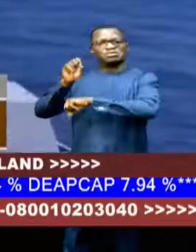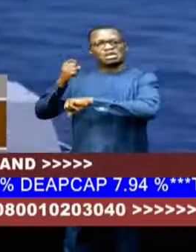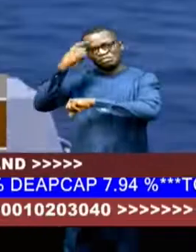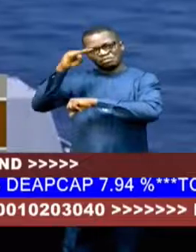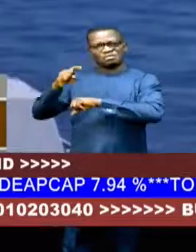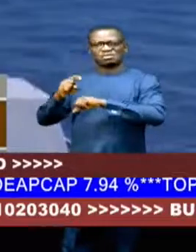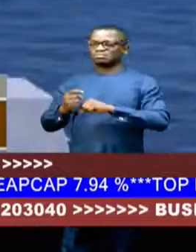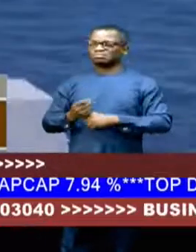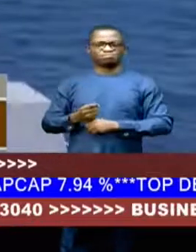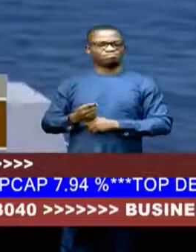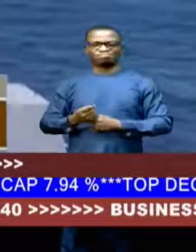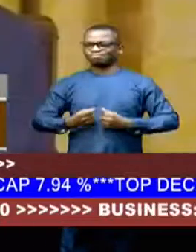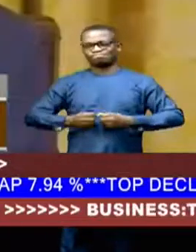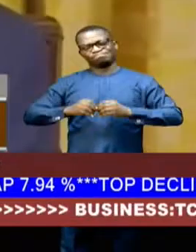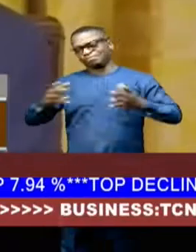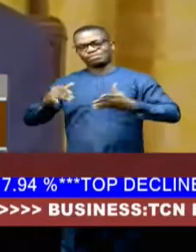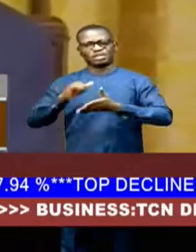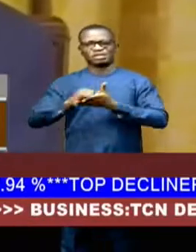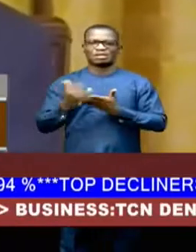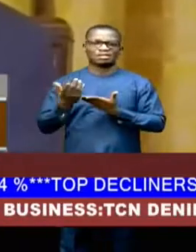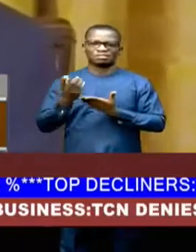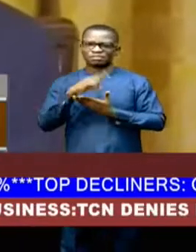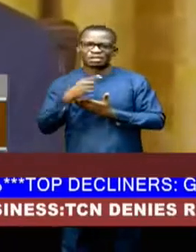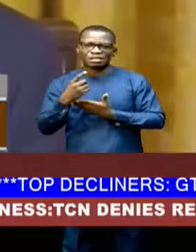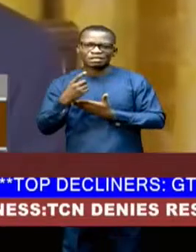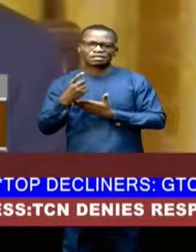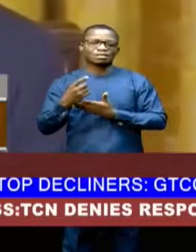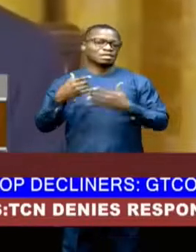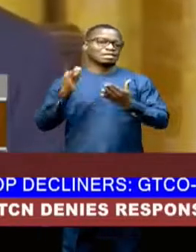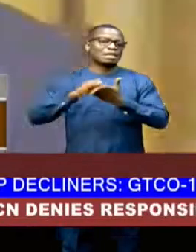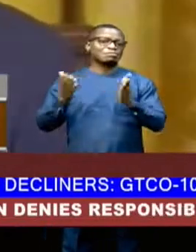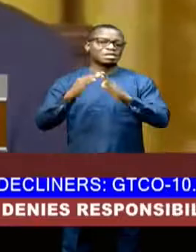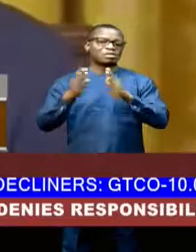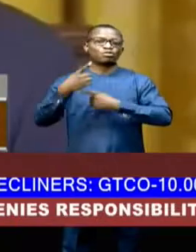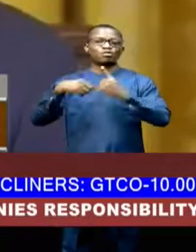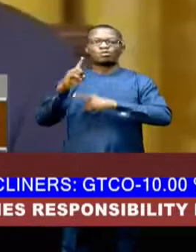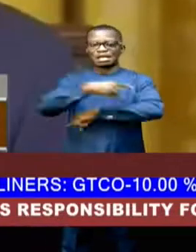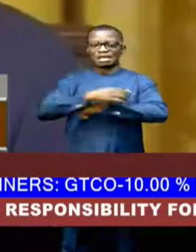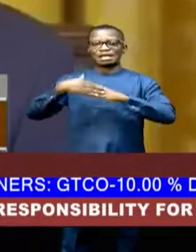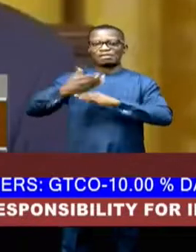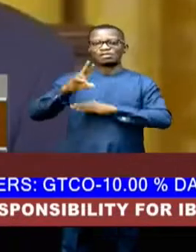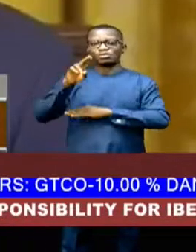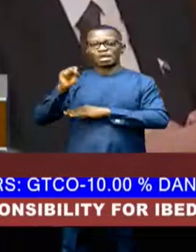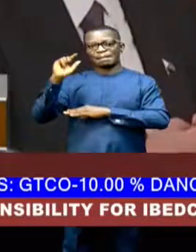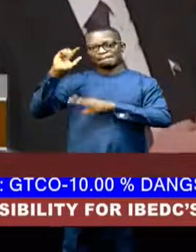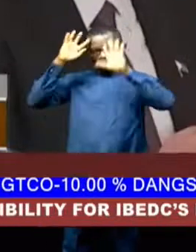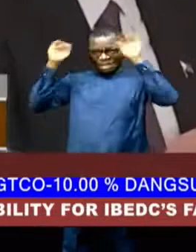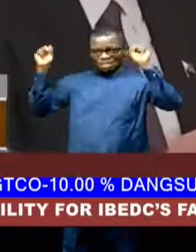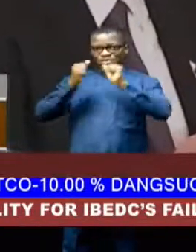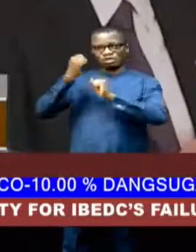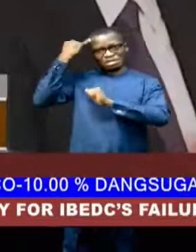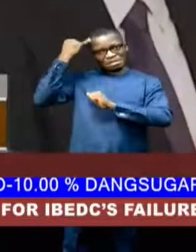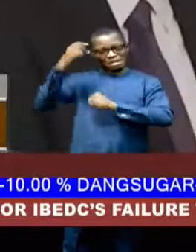in the Indo-Pacific. The triannual meeting comes one day after U.S. President and Japanese Prime Minister